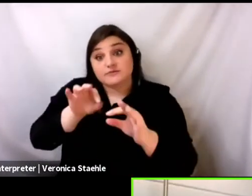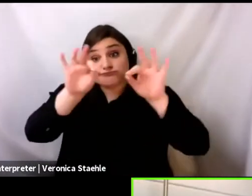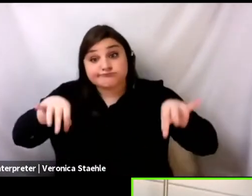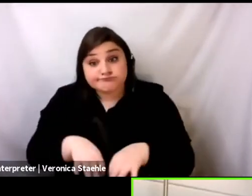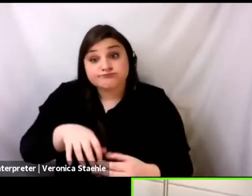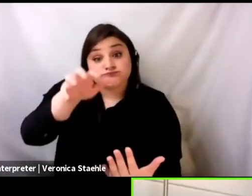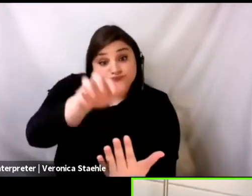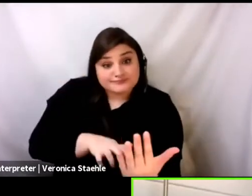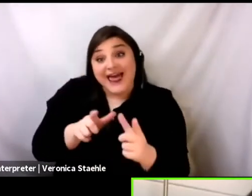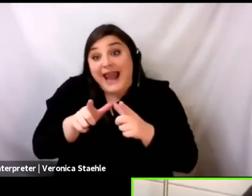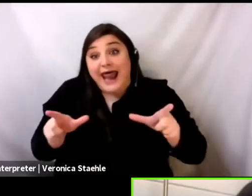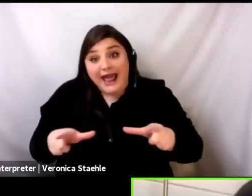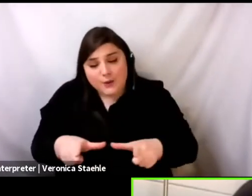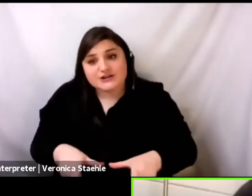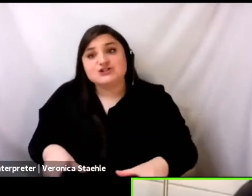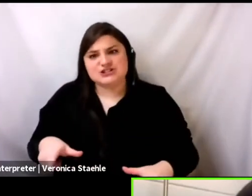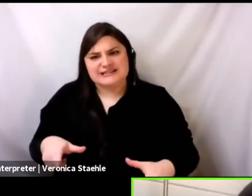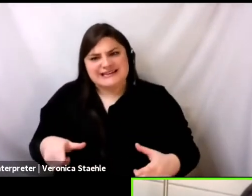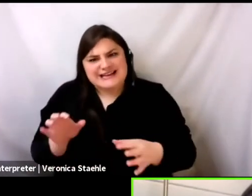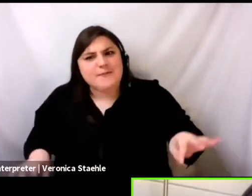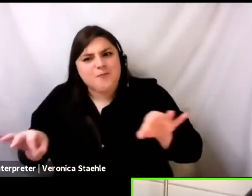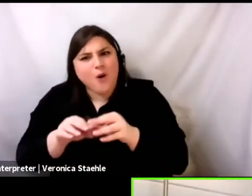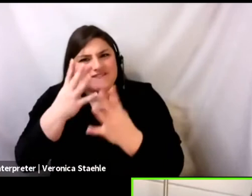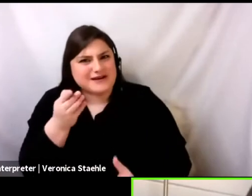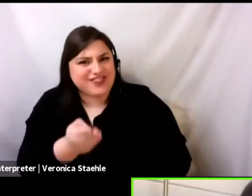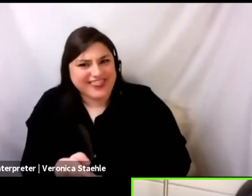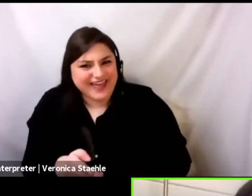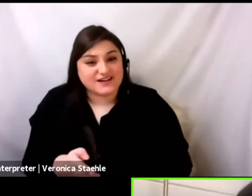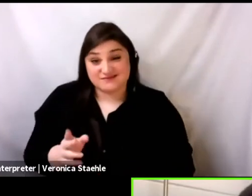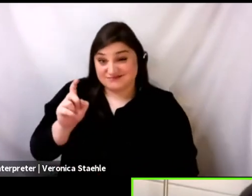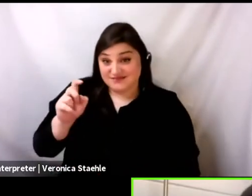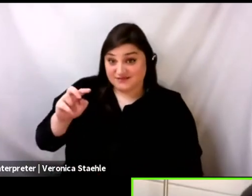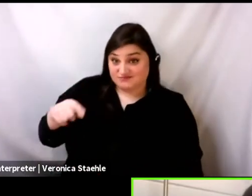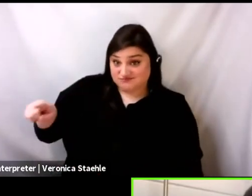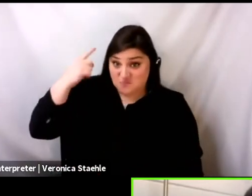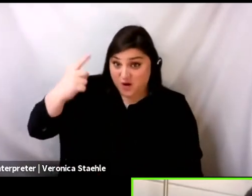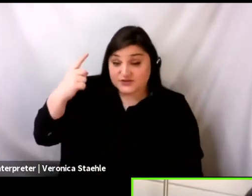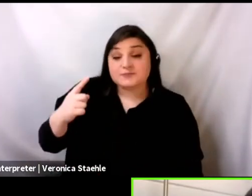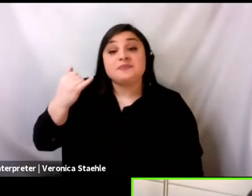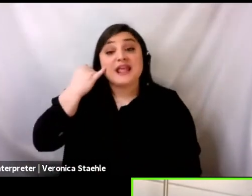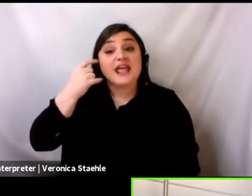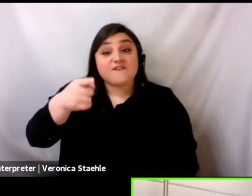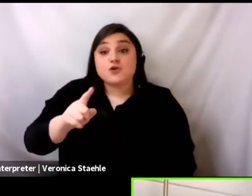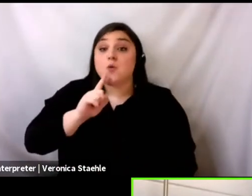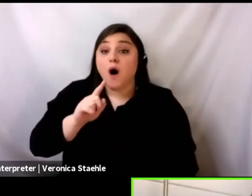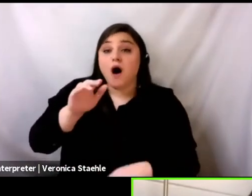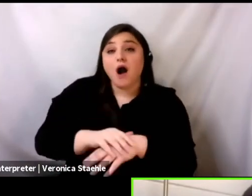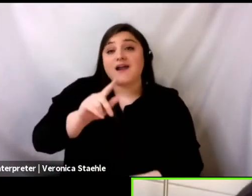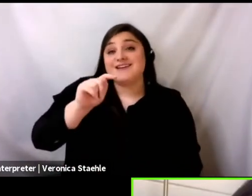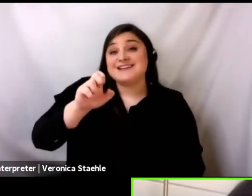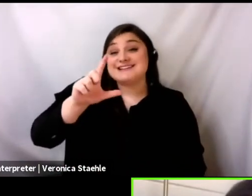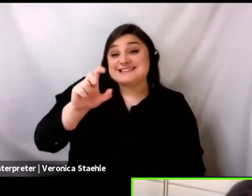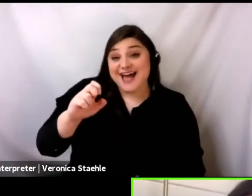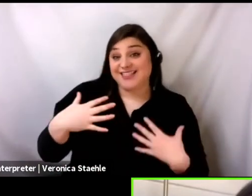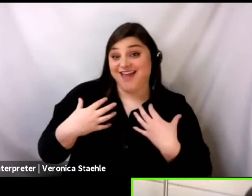I believe it's very important, but I wonder if people read it such as, you know, did you know that you actually would be recorded if you are on a telehealth call? So